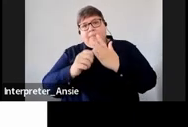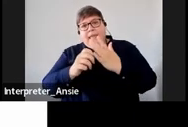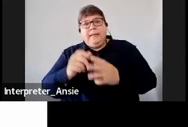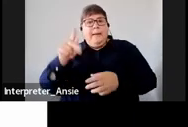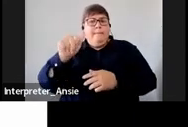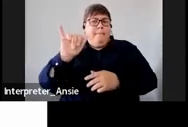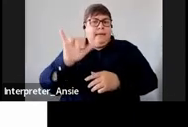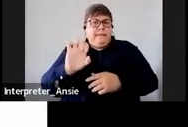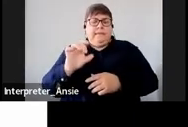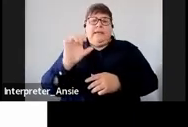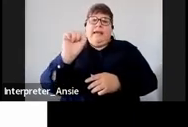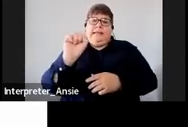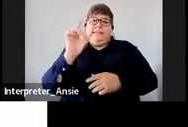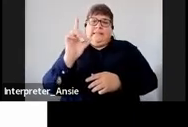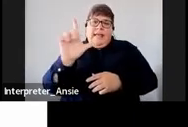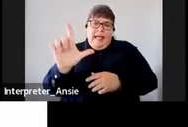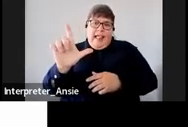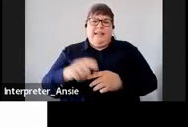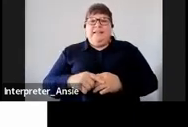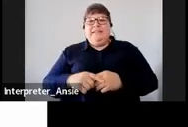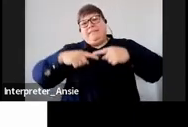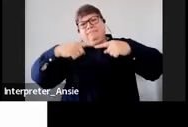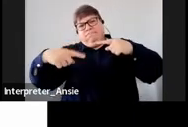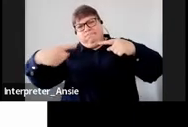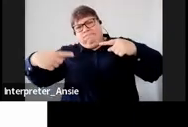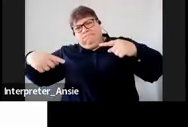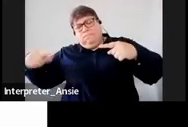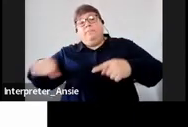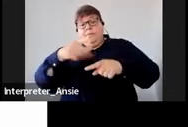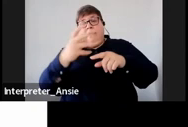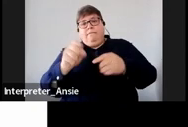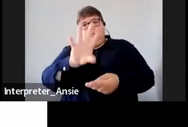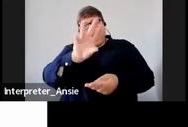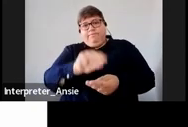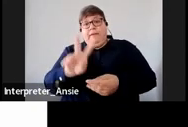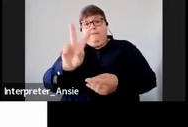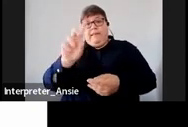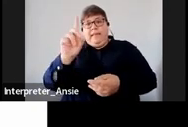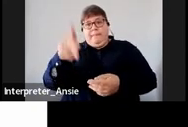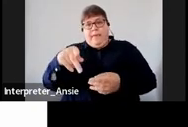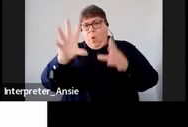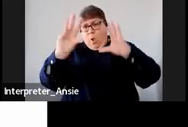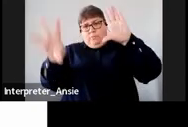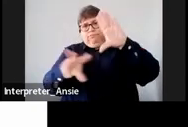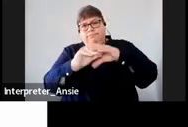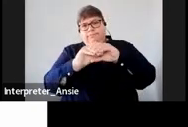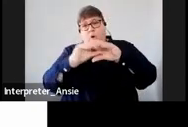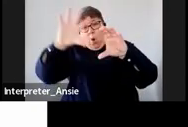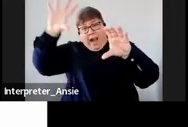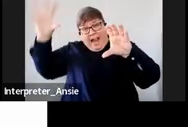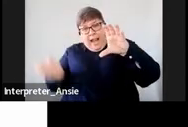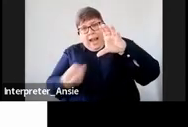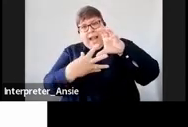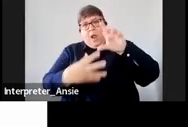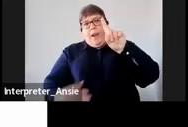SDL all those tax types are covered under this VDP program however the tax that we do not cover its